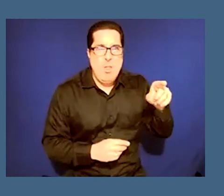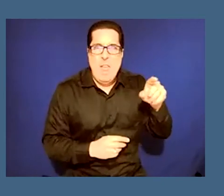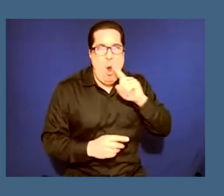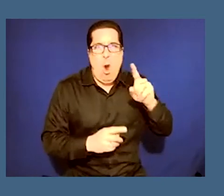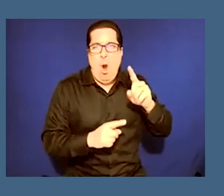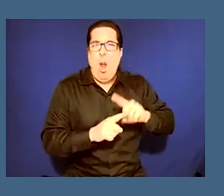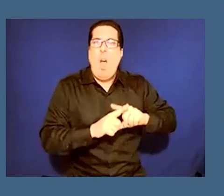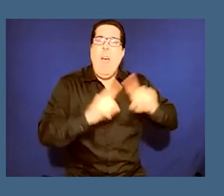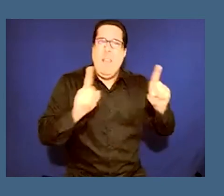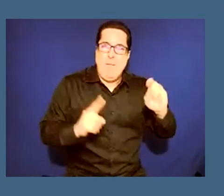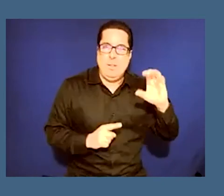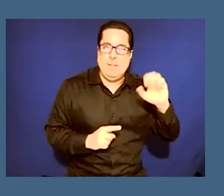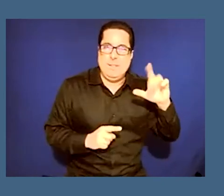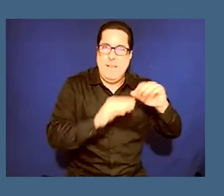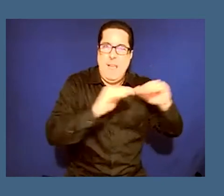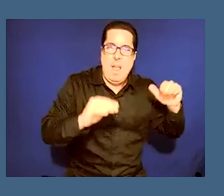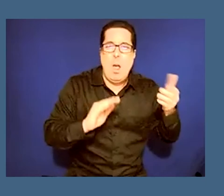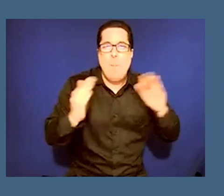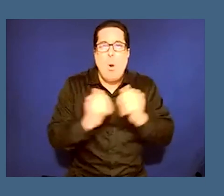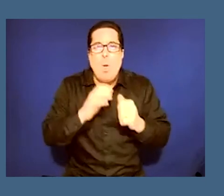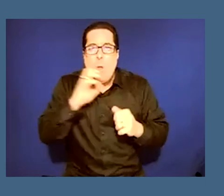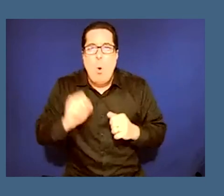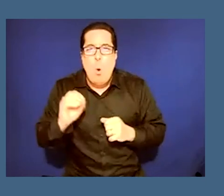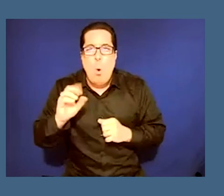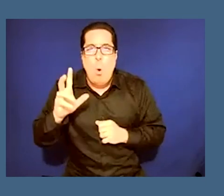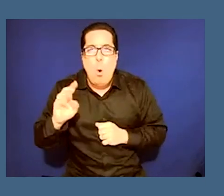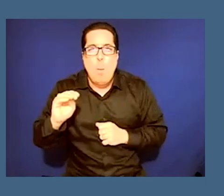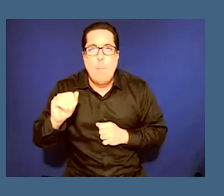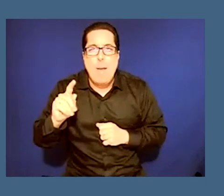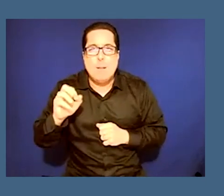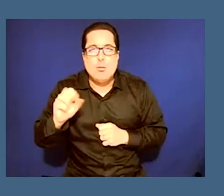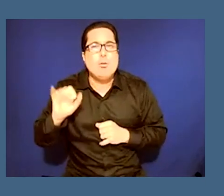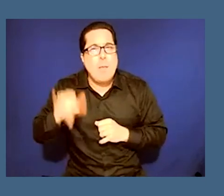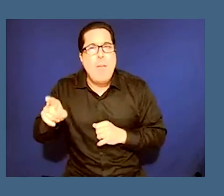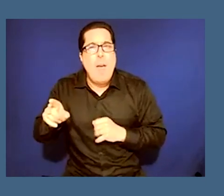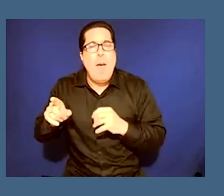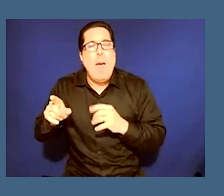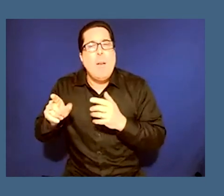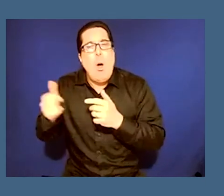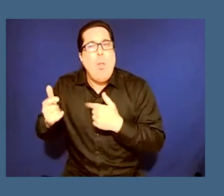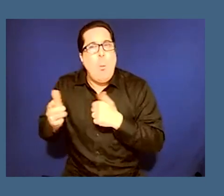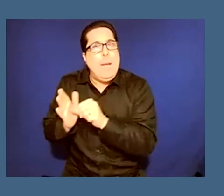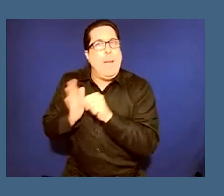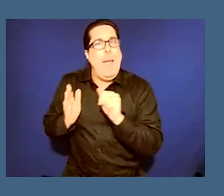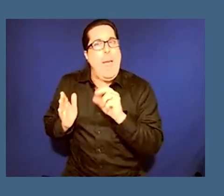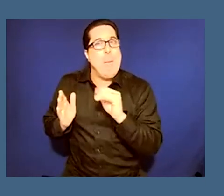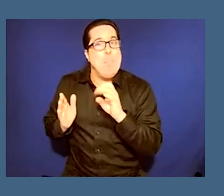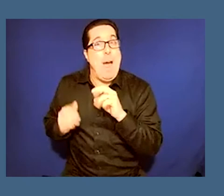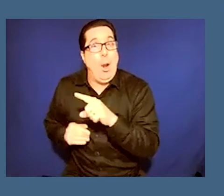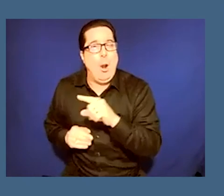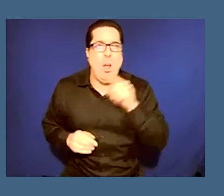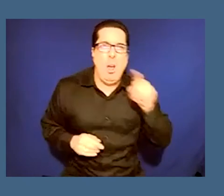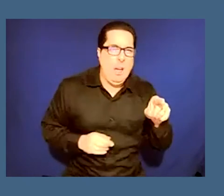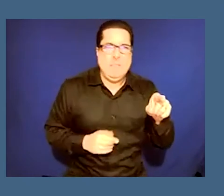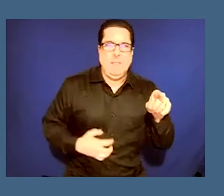masters and you know objects that we all admire so there is this inequality we create an inequality